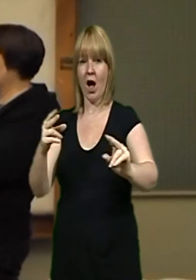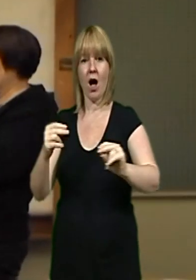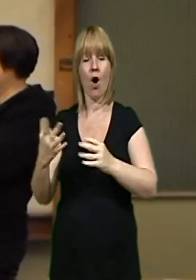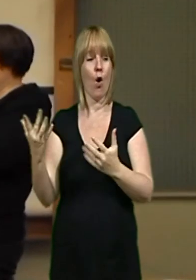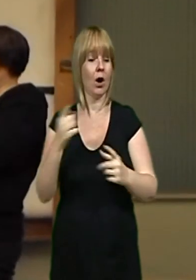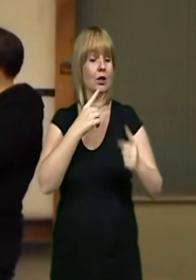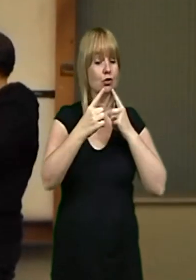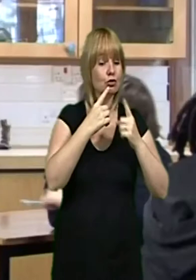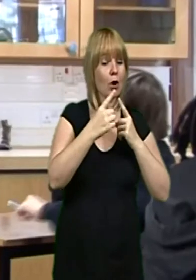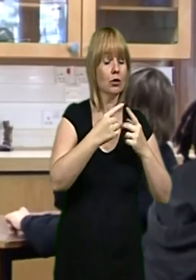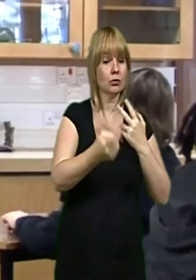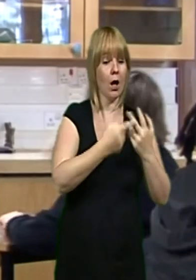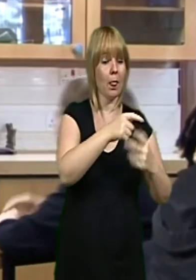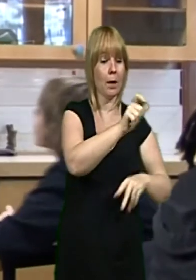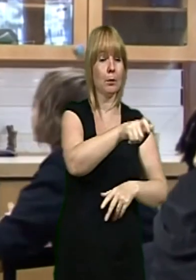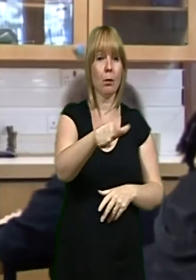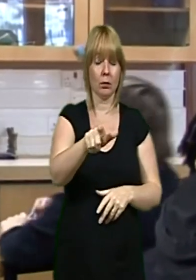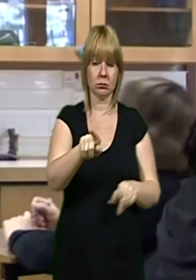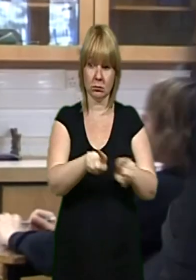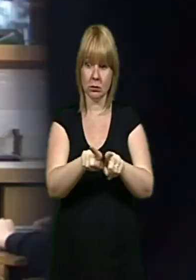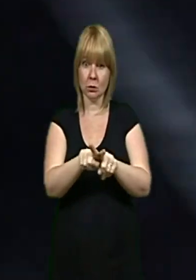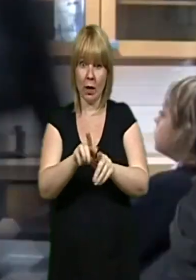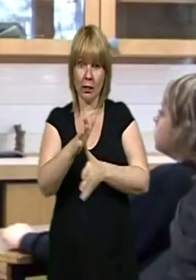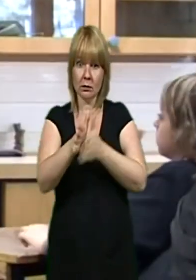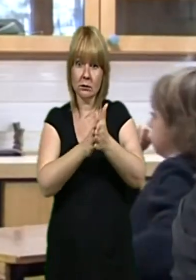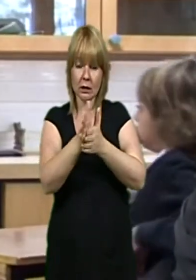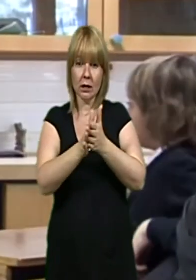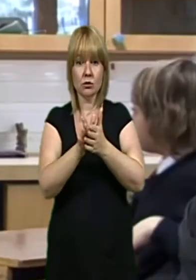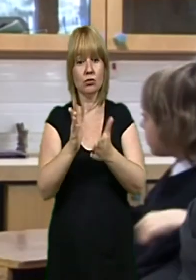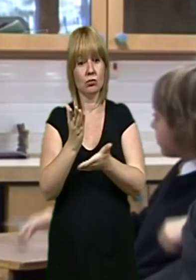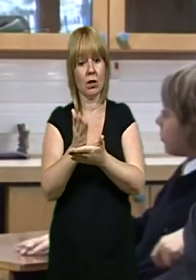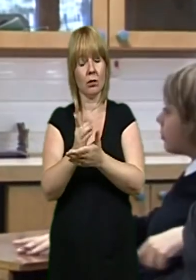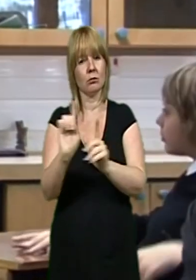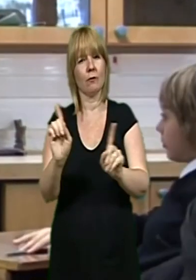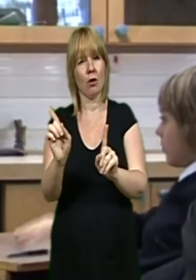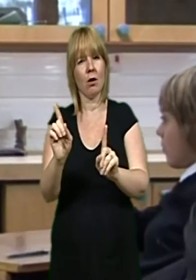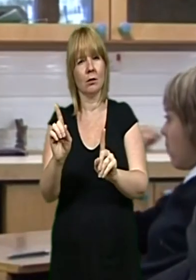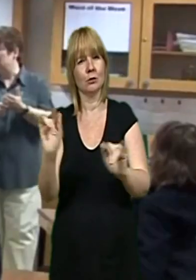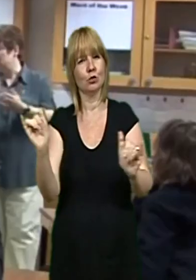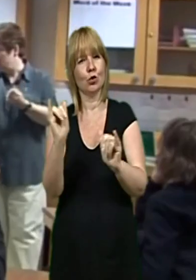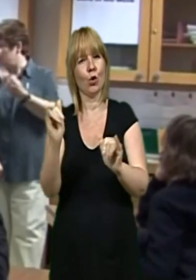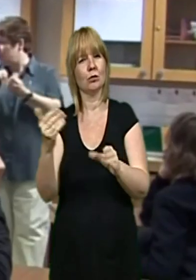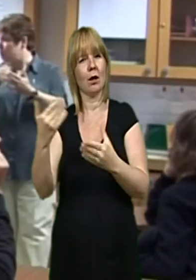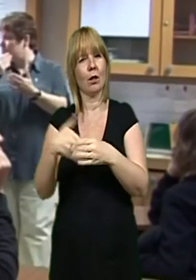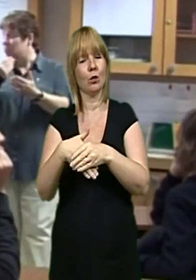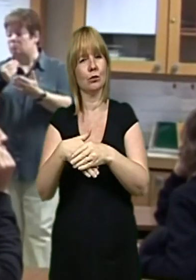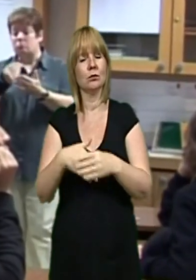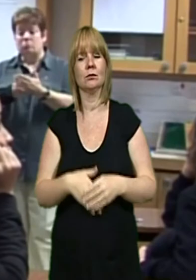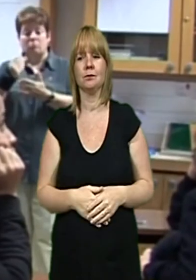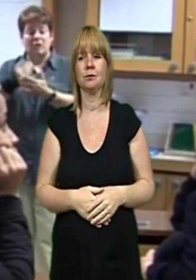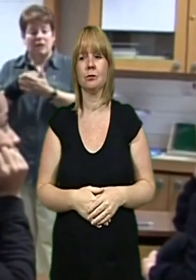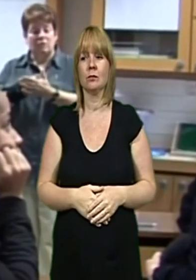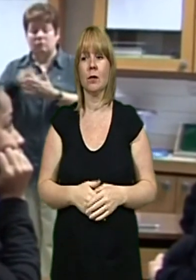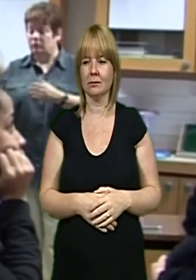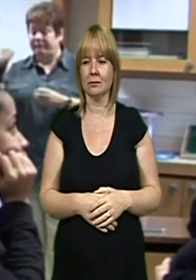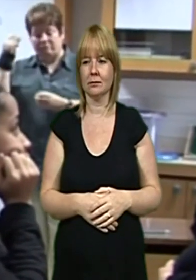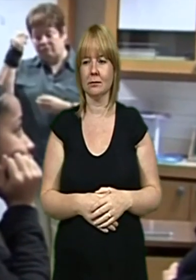Good. Mental conversation or instructions to other pupils is also signed to further aid social inclusion.